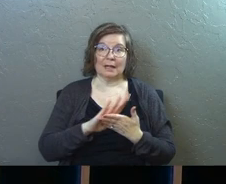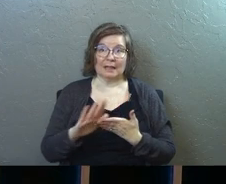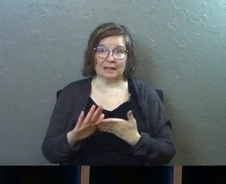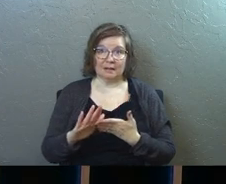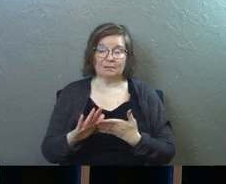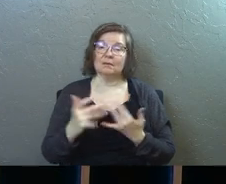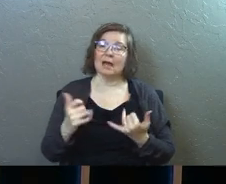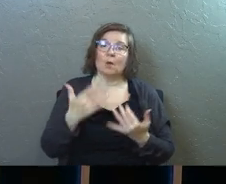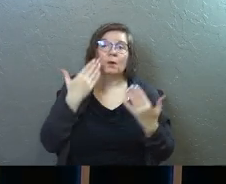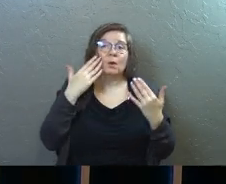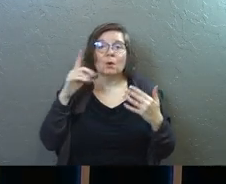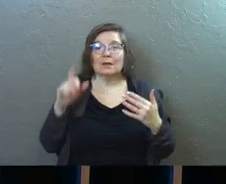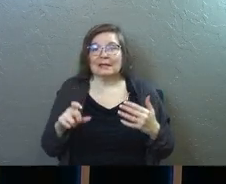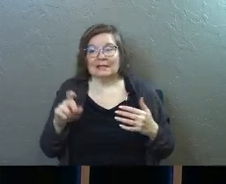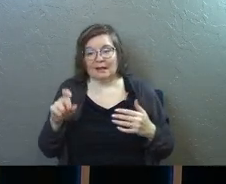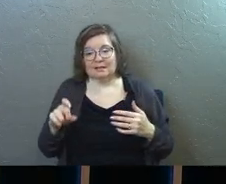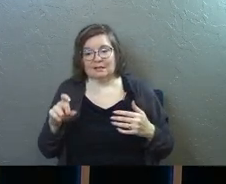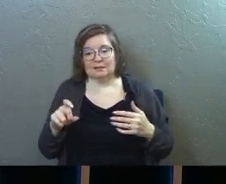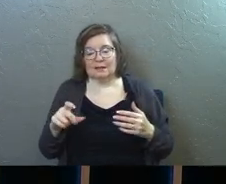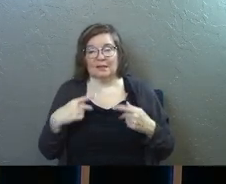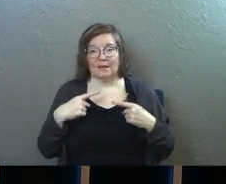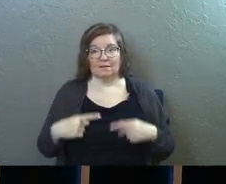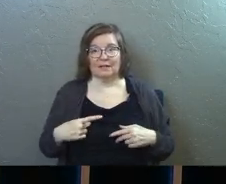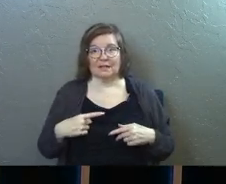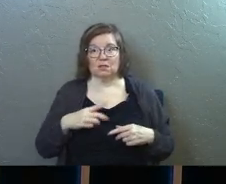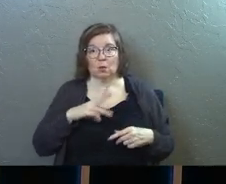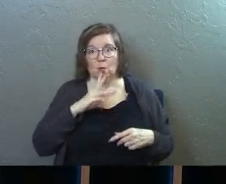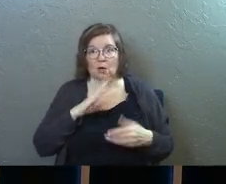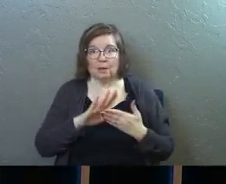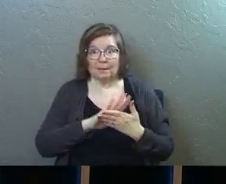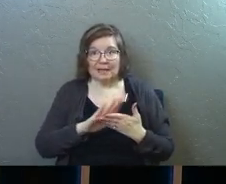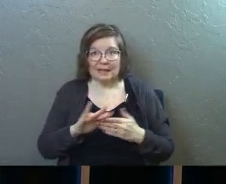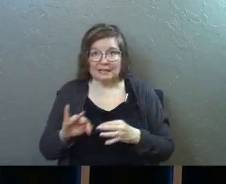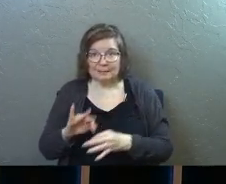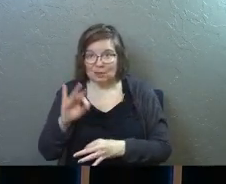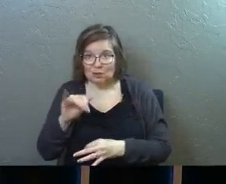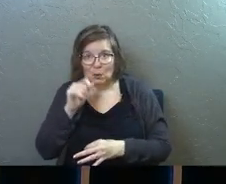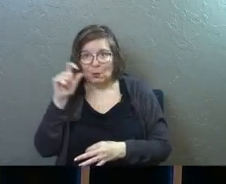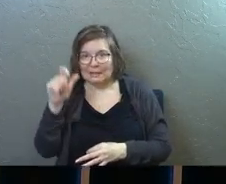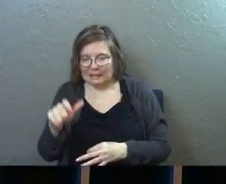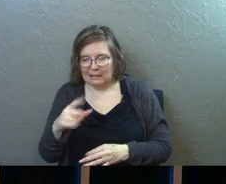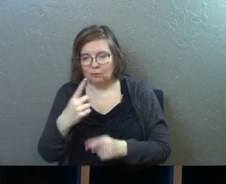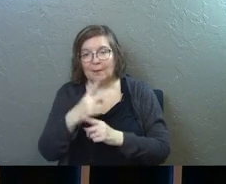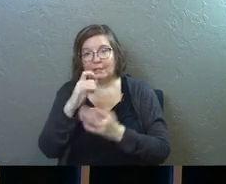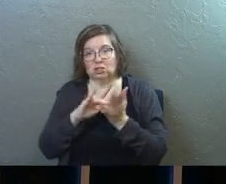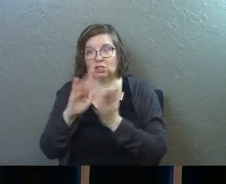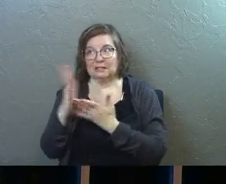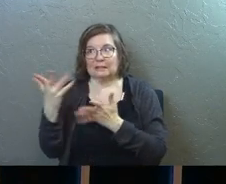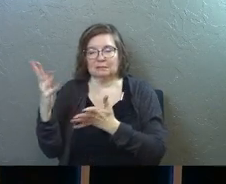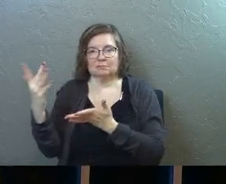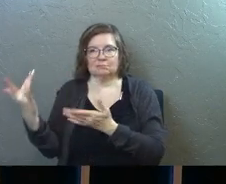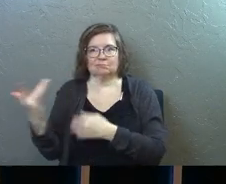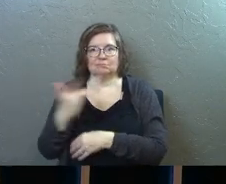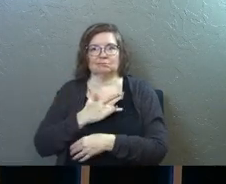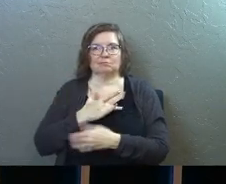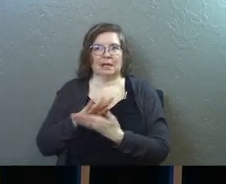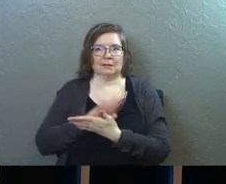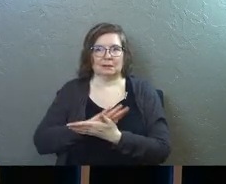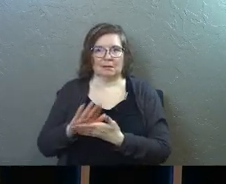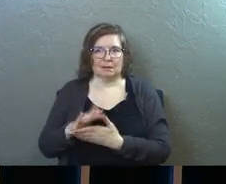clean. Now we don't need necessarily the physical water to be clean spiritually, right? Because Jesus has cleansed us.